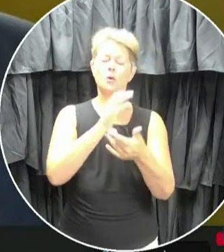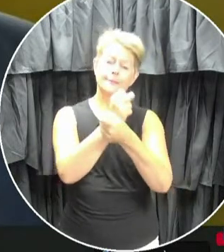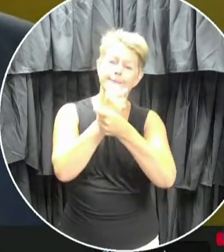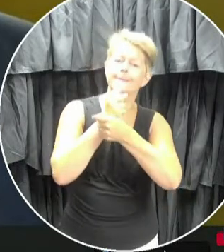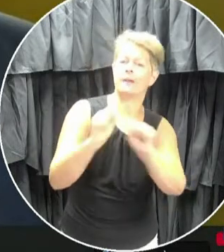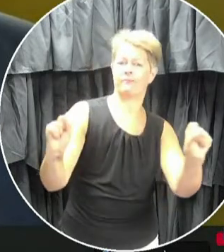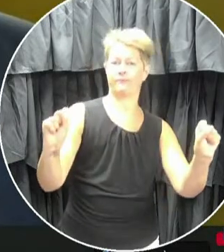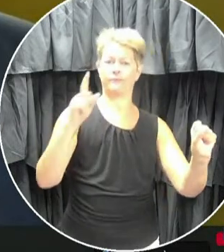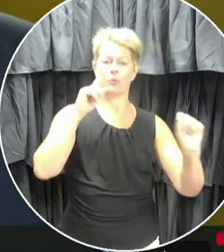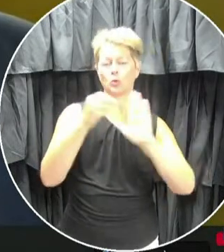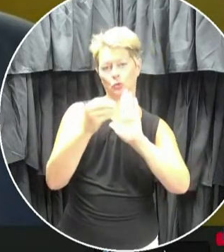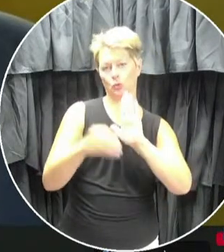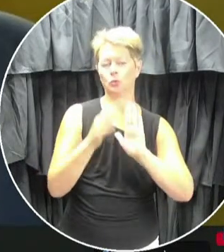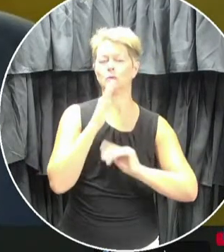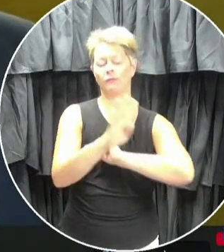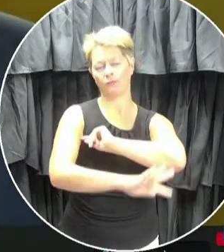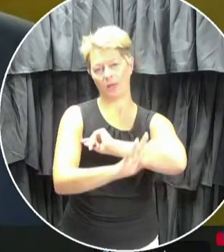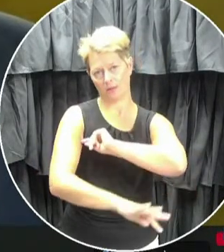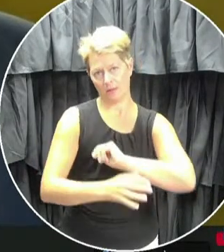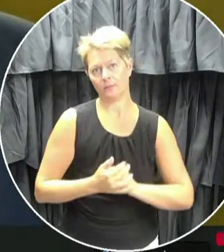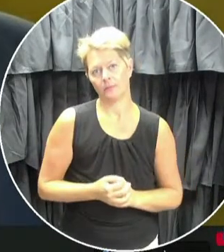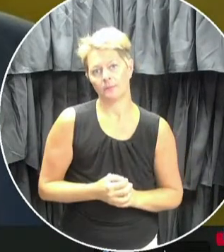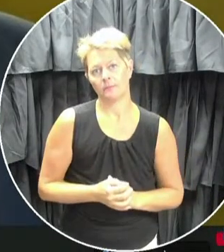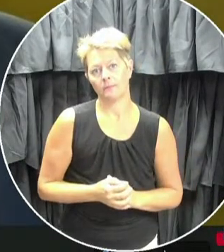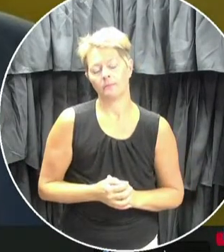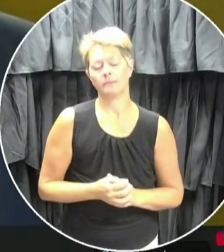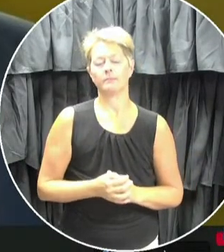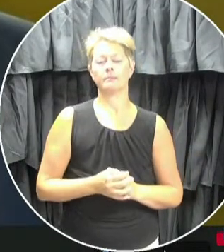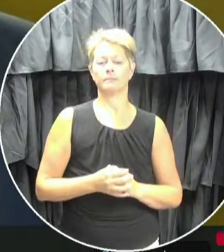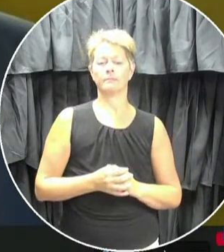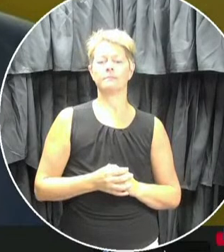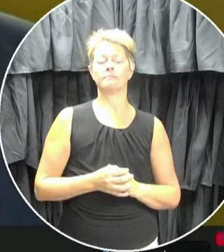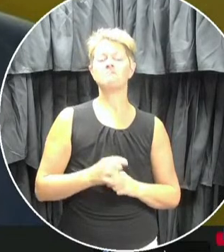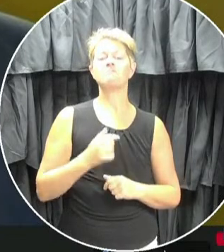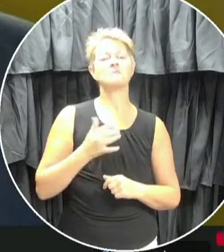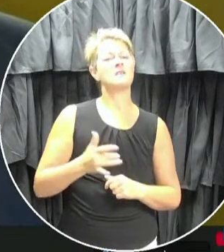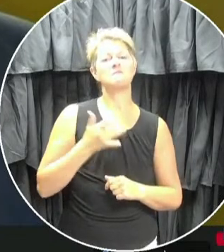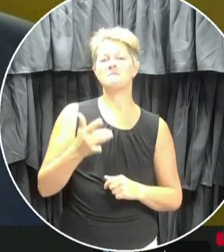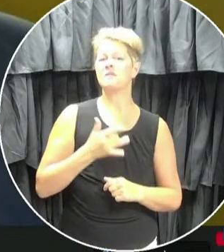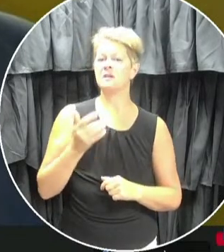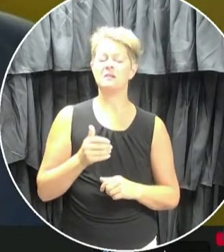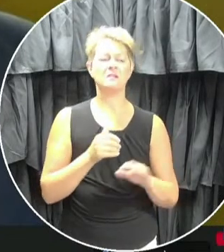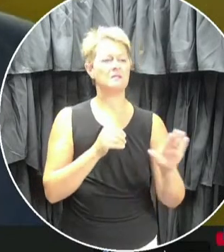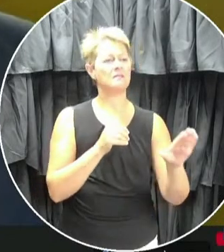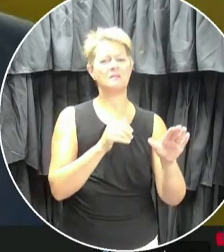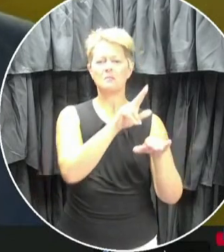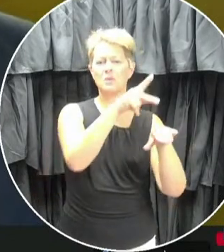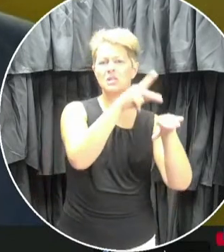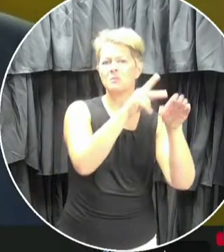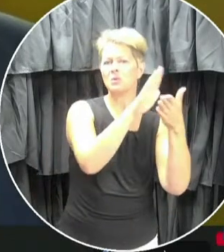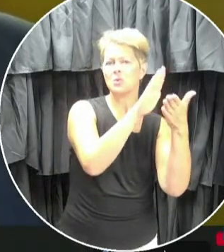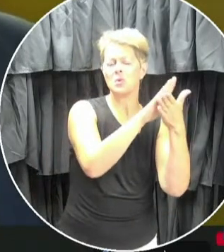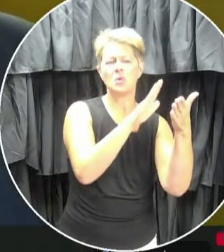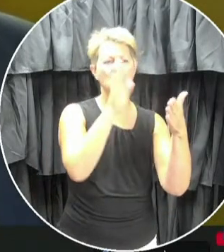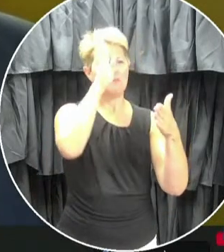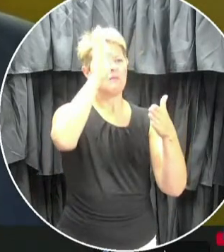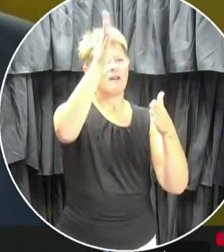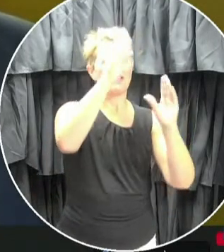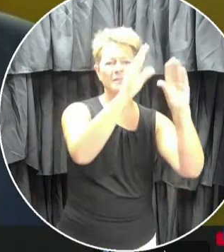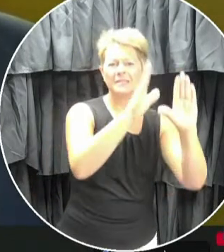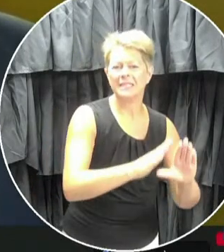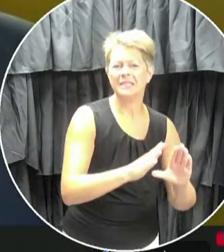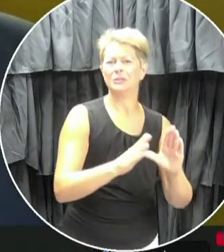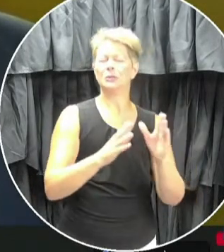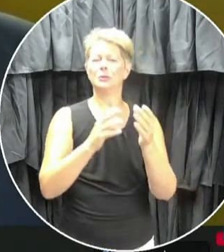students in September. I have every confidence in our dedicated administrators, creative teachers, and